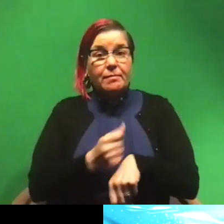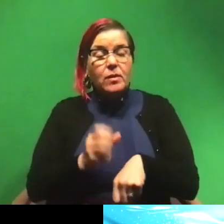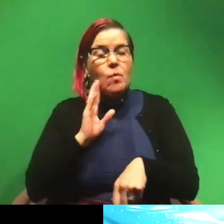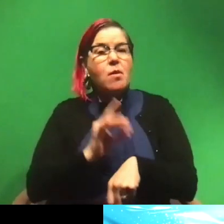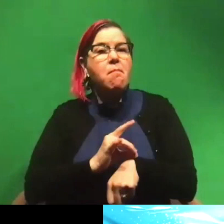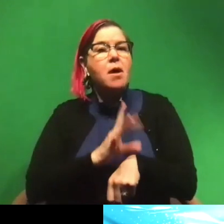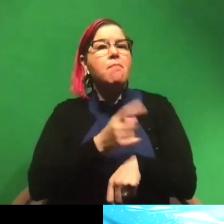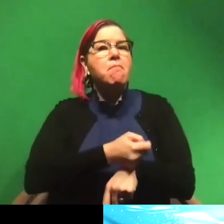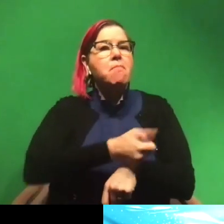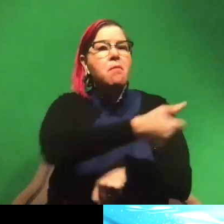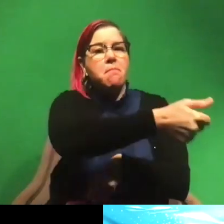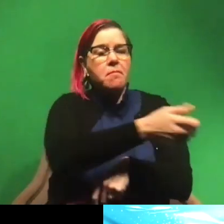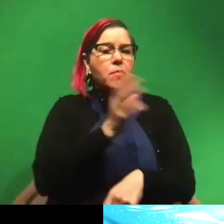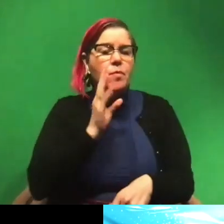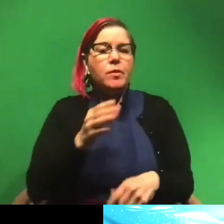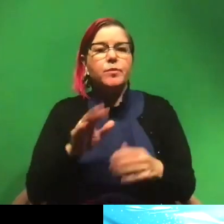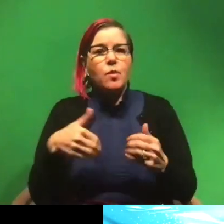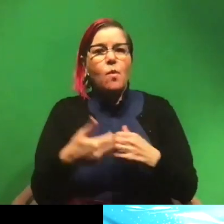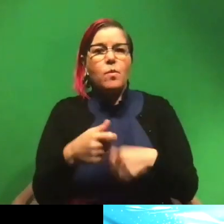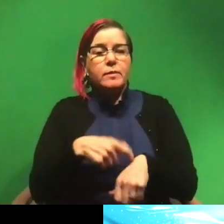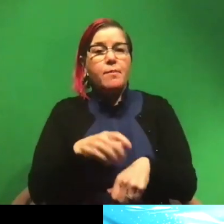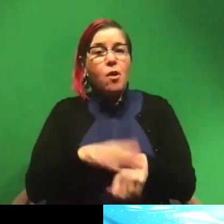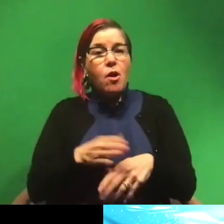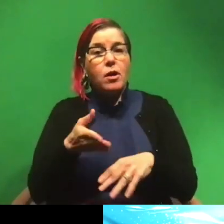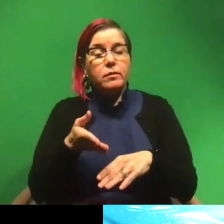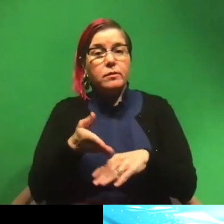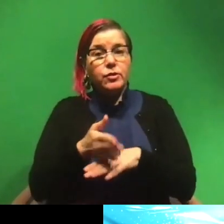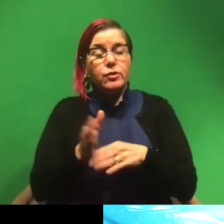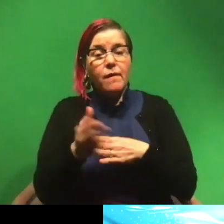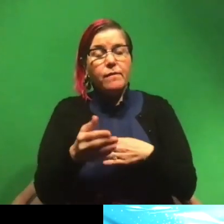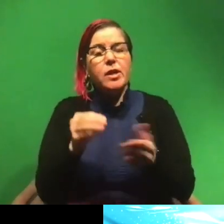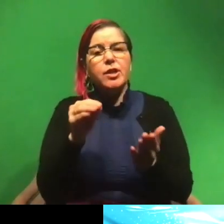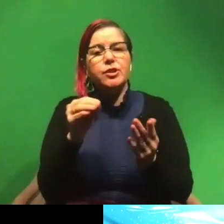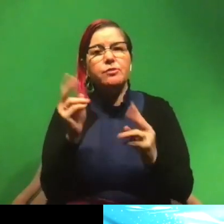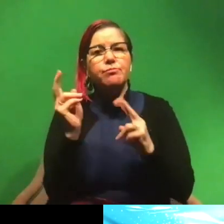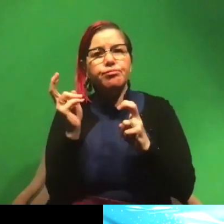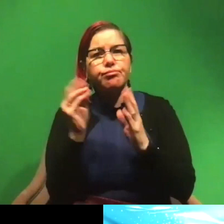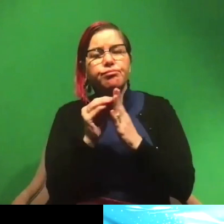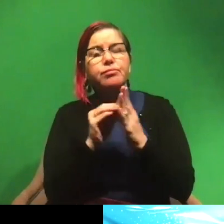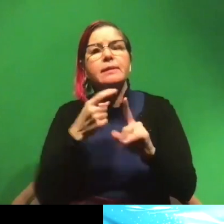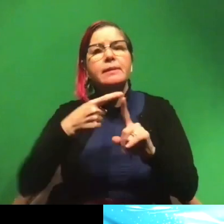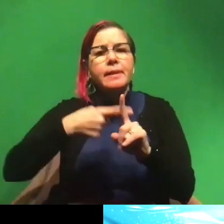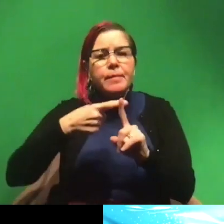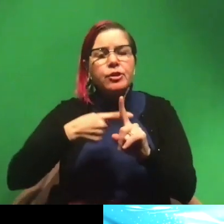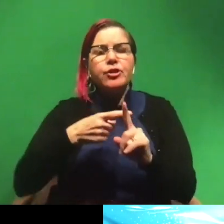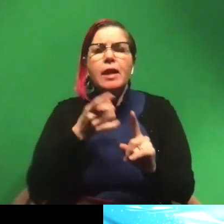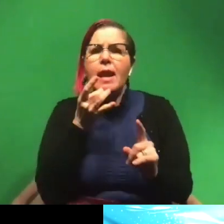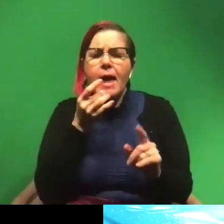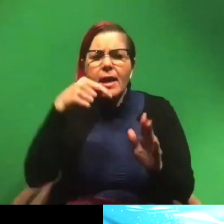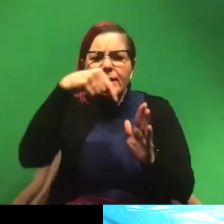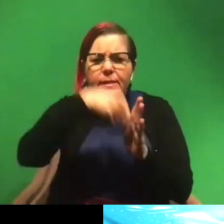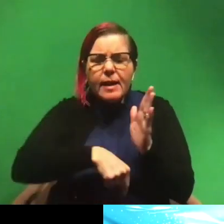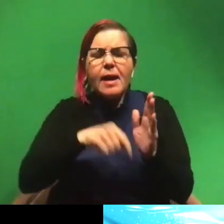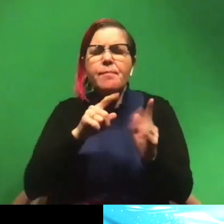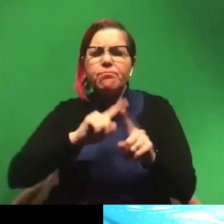off. So the whole time that it was on the sawfish, it was recording temperature, light, depth, things